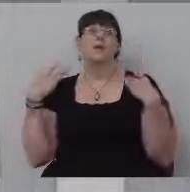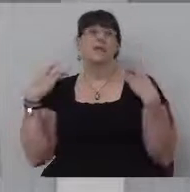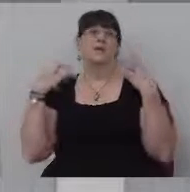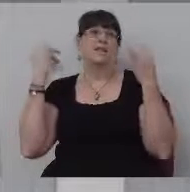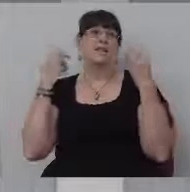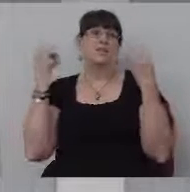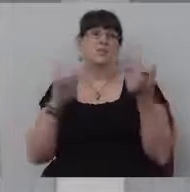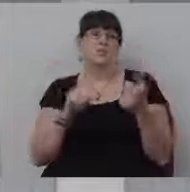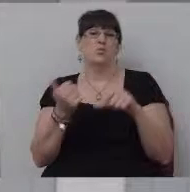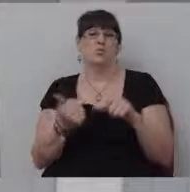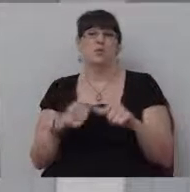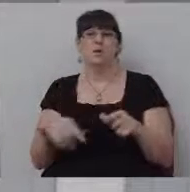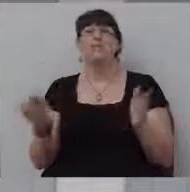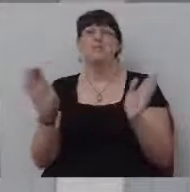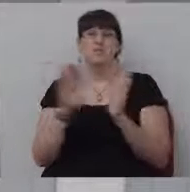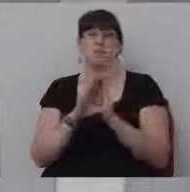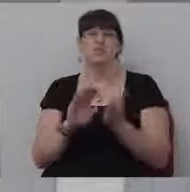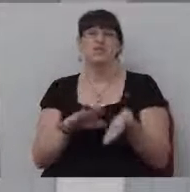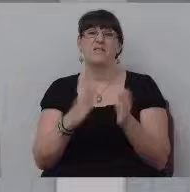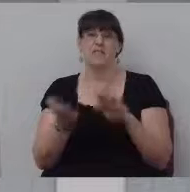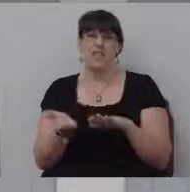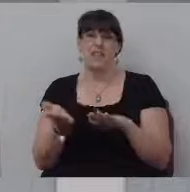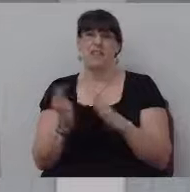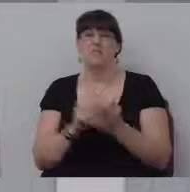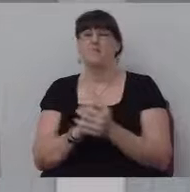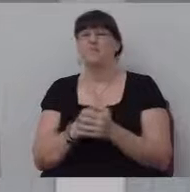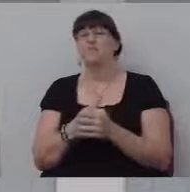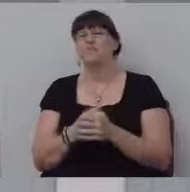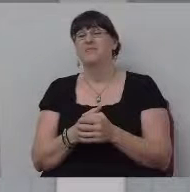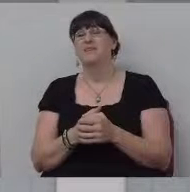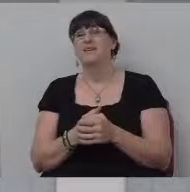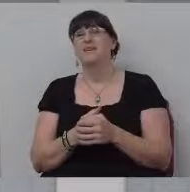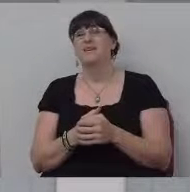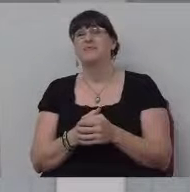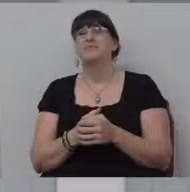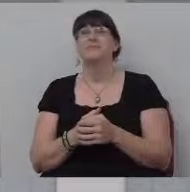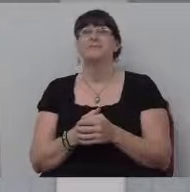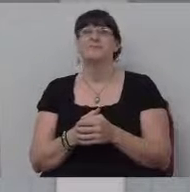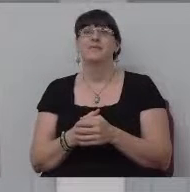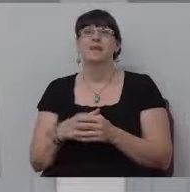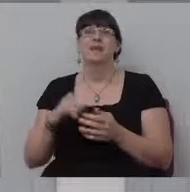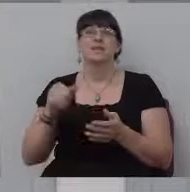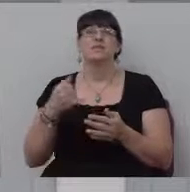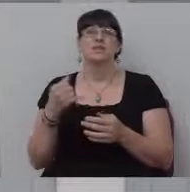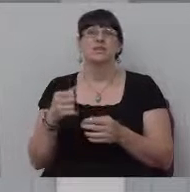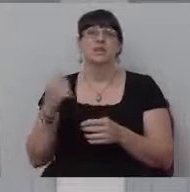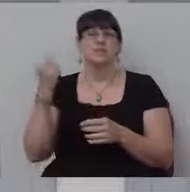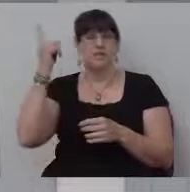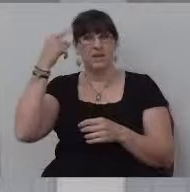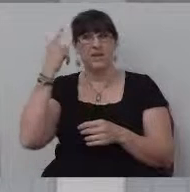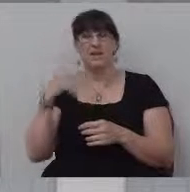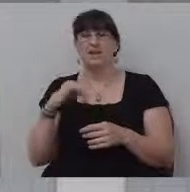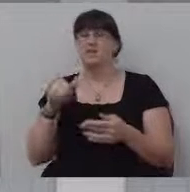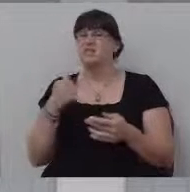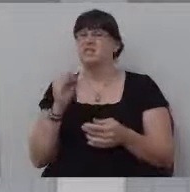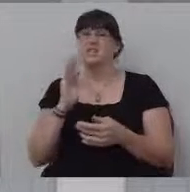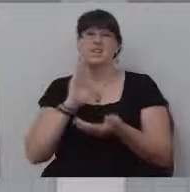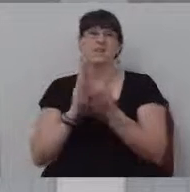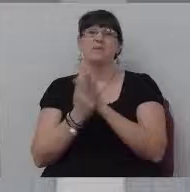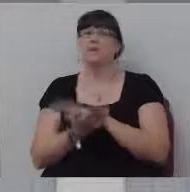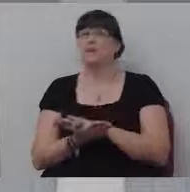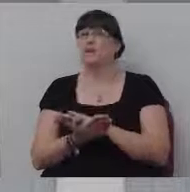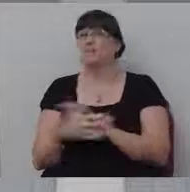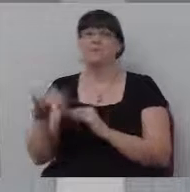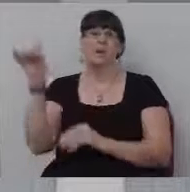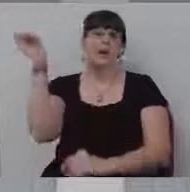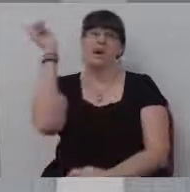And so, but in my mind, I'm just thinking, you know what, um, I'm just, you know, I'm just going to make a fool out of myself right now. And that's just,